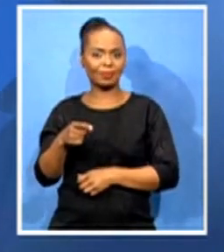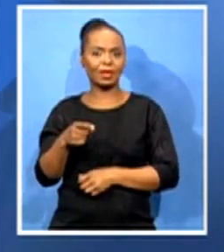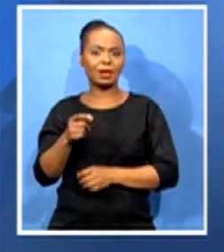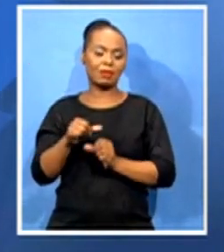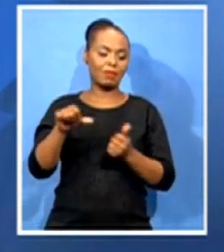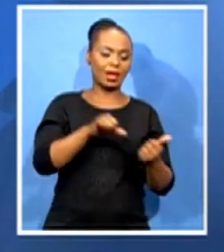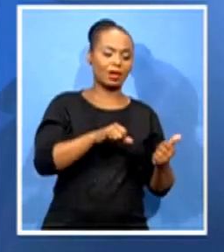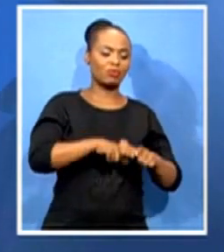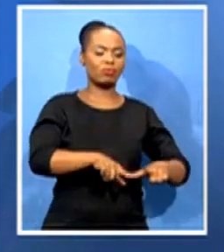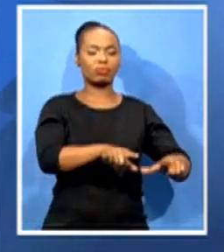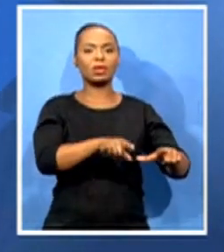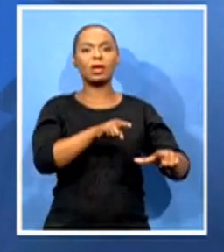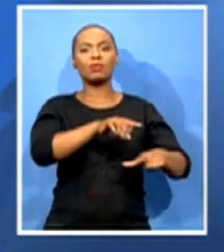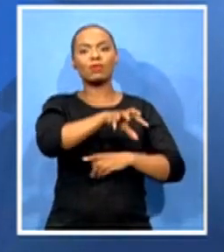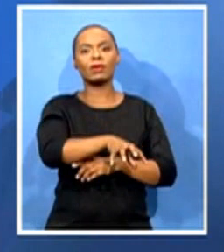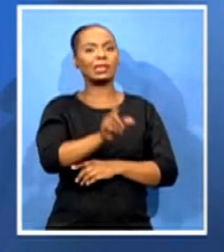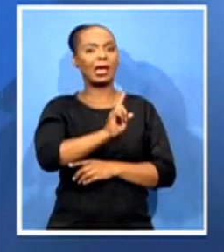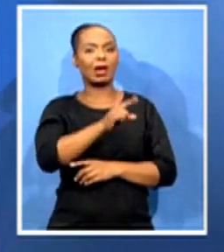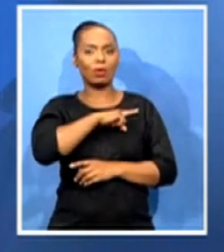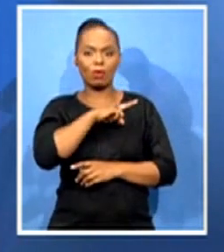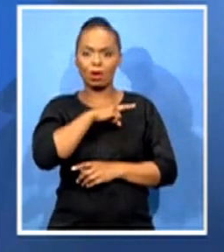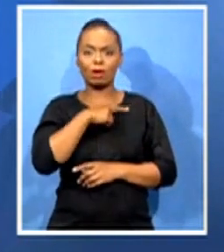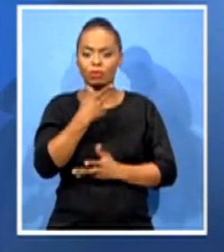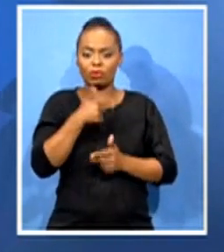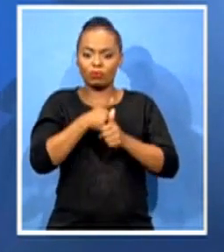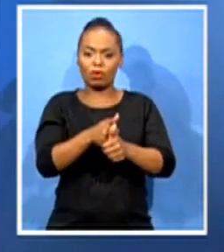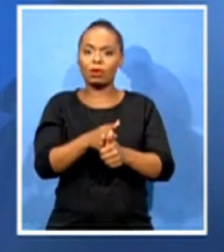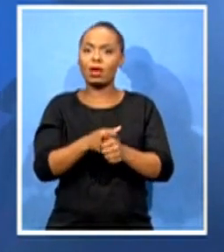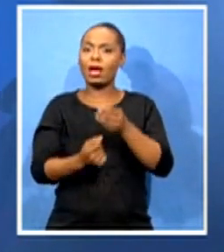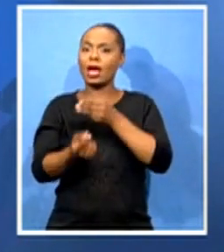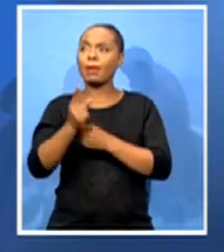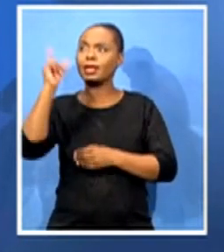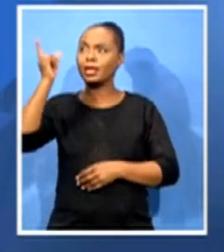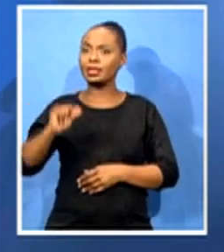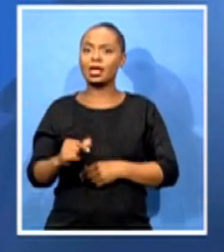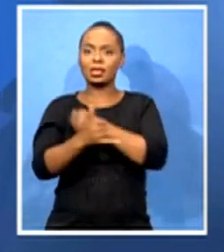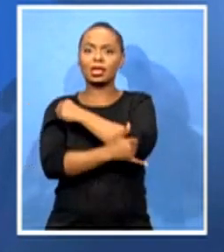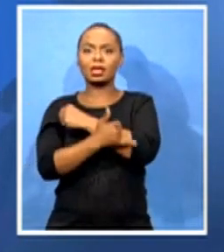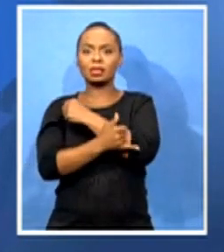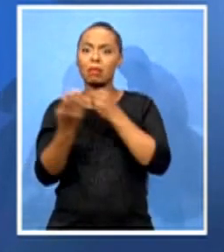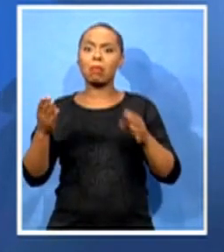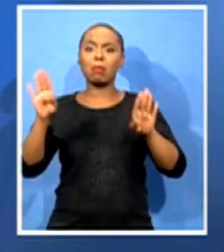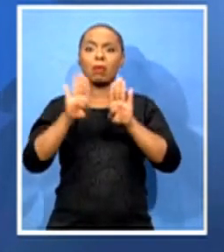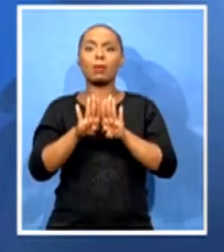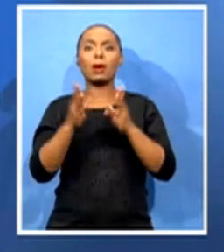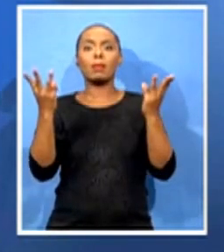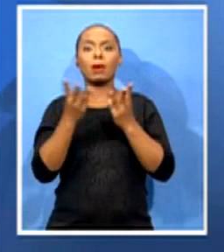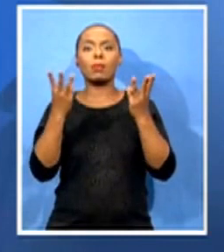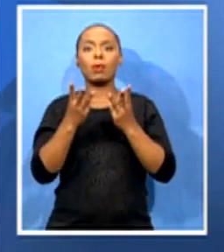up what we saw happening in Italy, that after they had lockdown, people moved from Italy to their